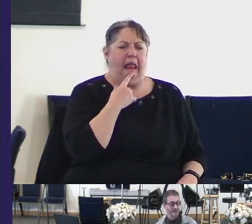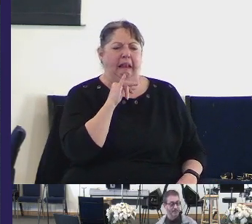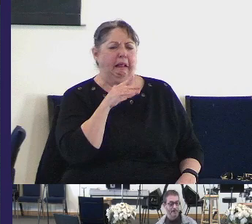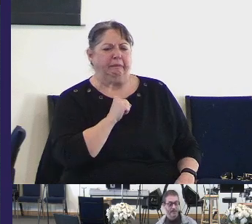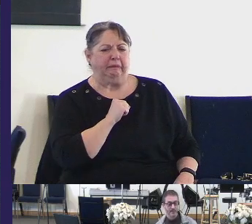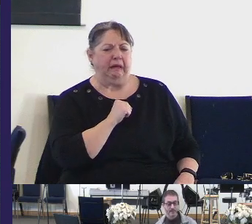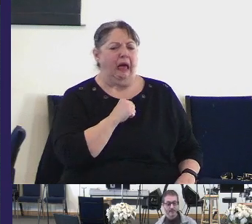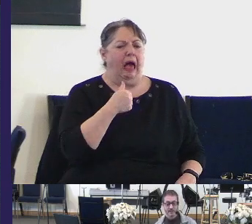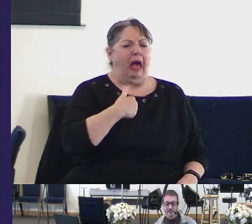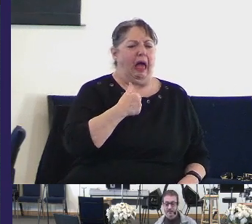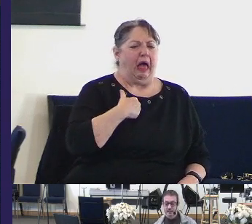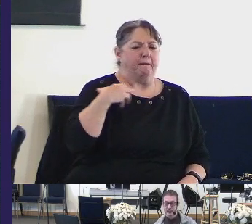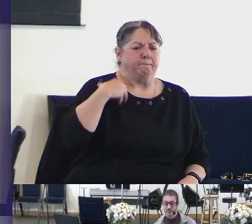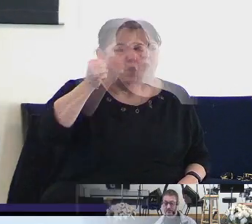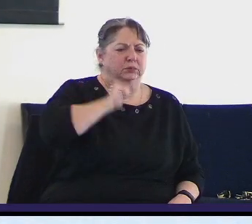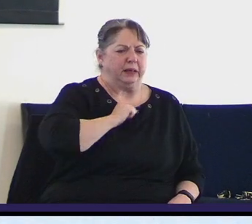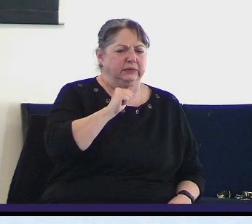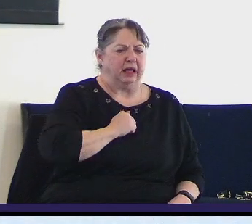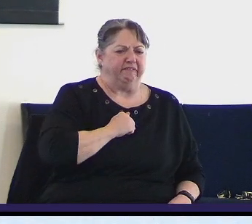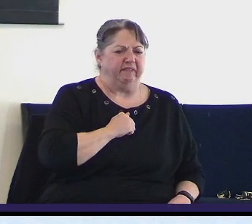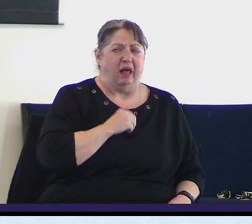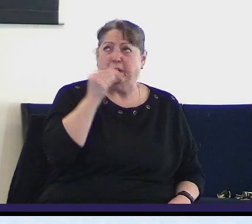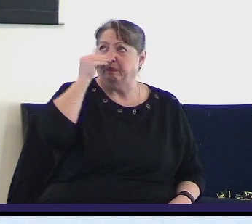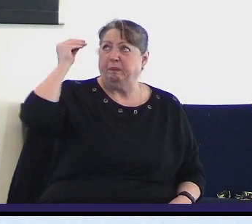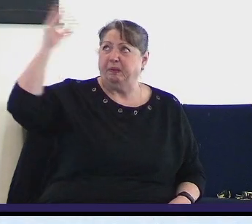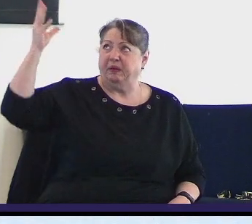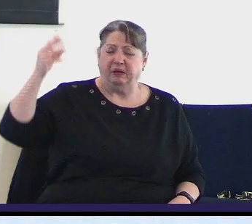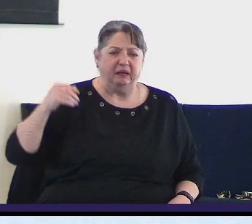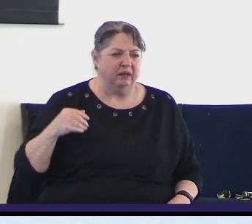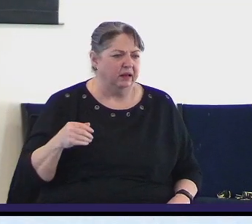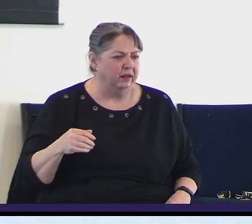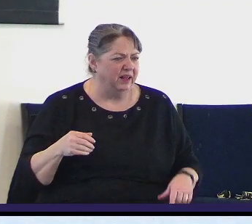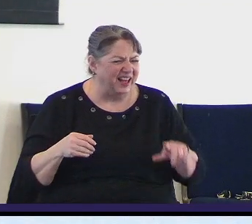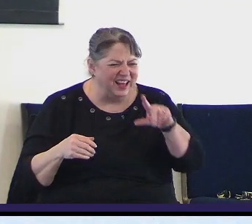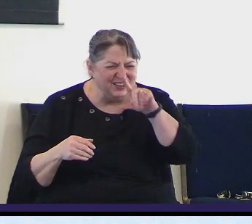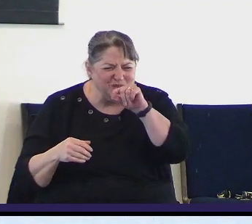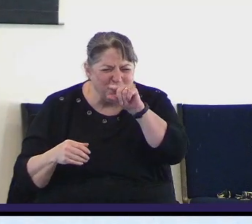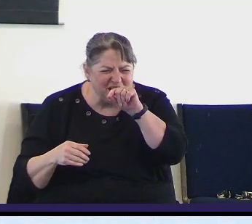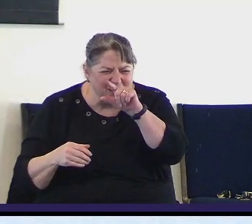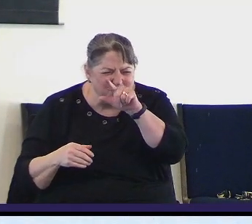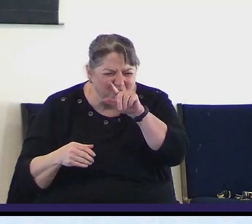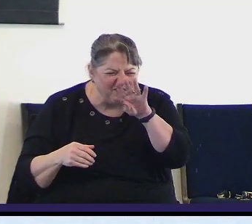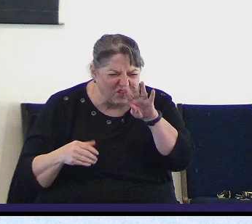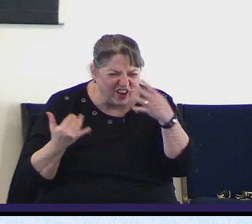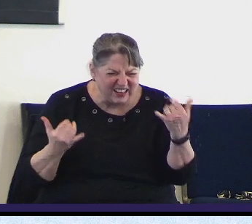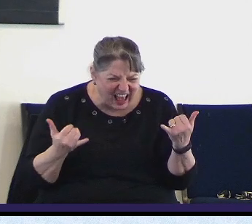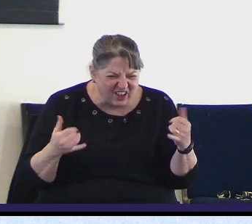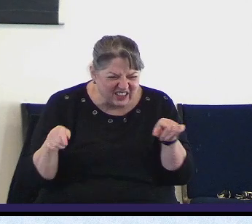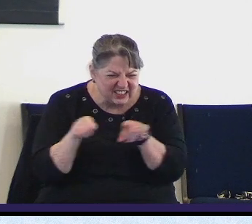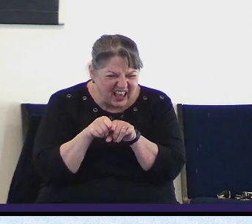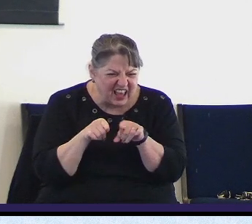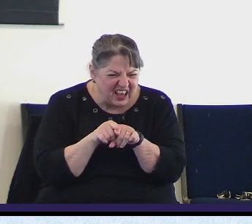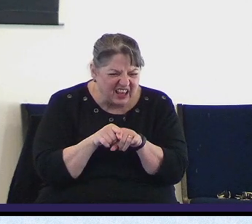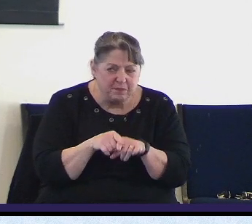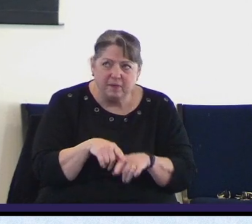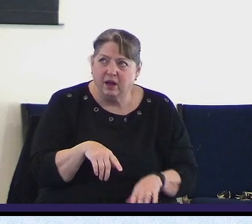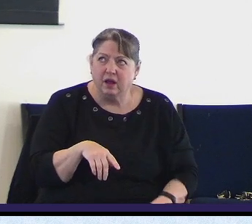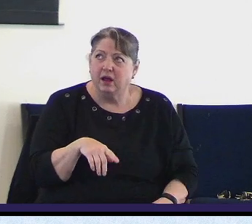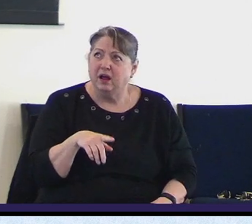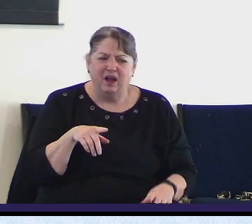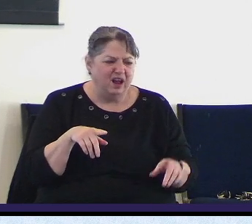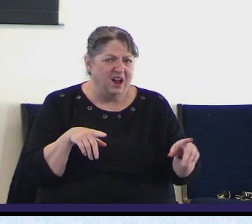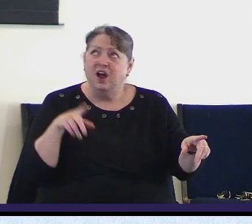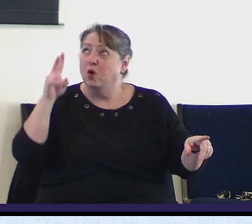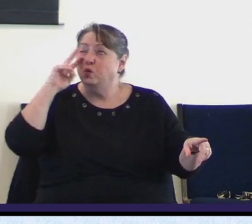master? 2024 Say that again. May the Lord Lord cut off all flattering lips